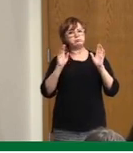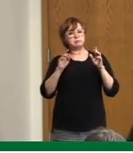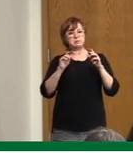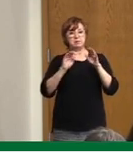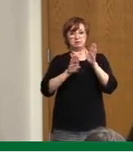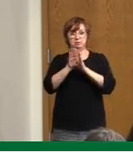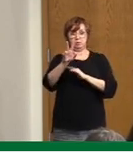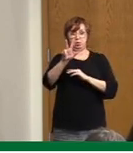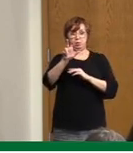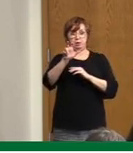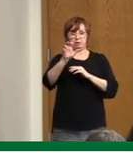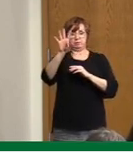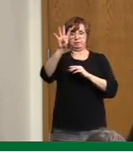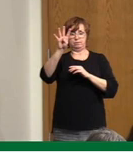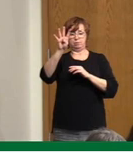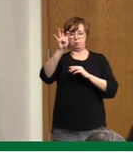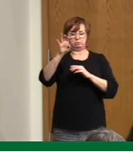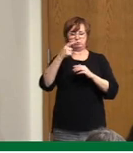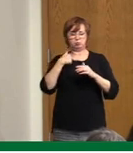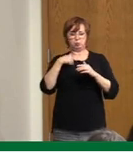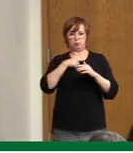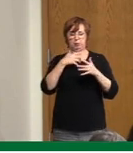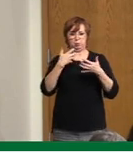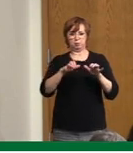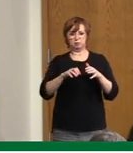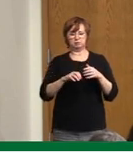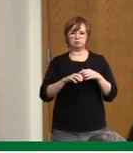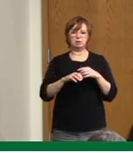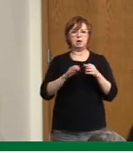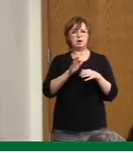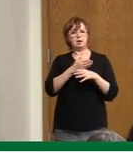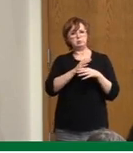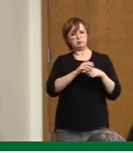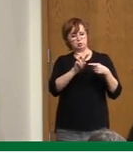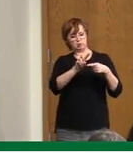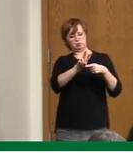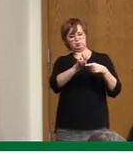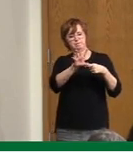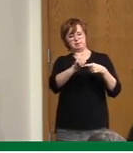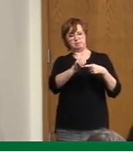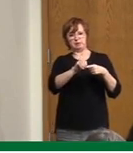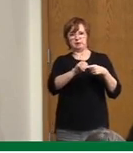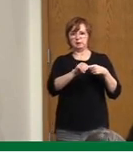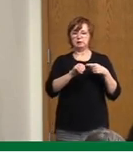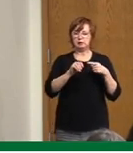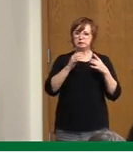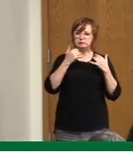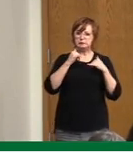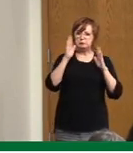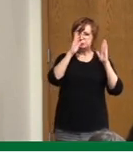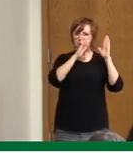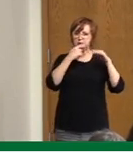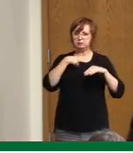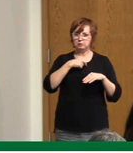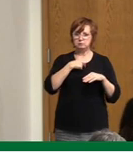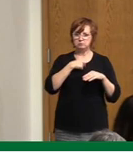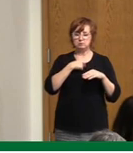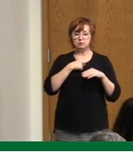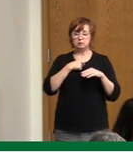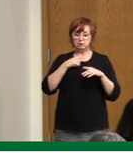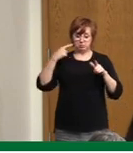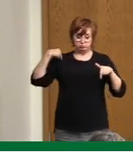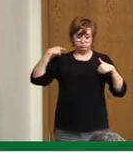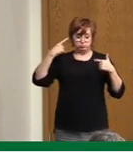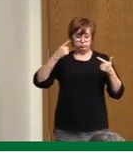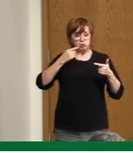but we average around 250 cases a day. We really need to bring that down. And again, all the actions we're taking are good, but we